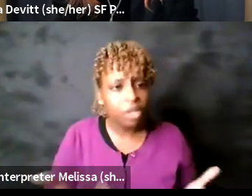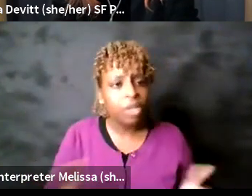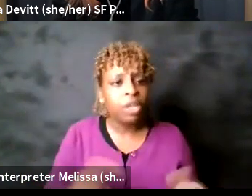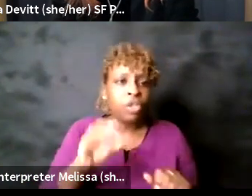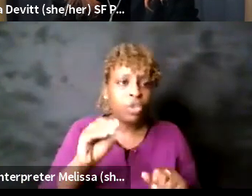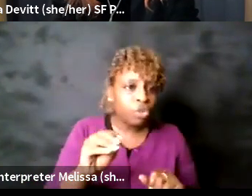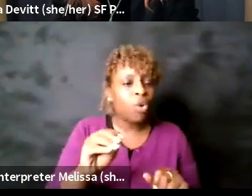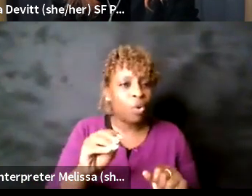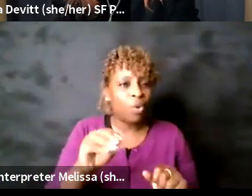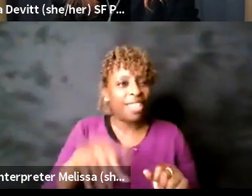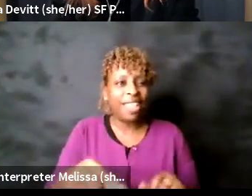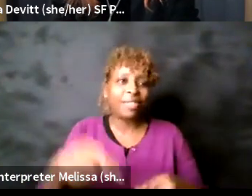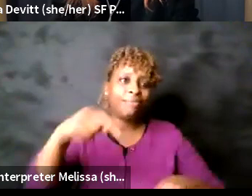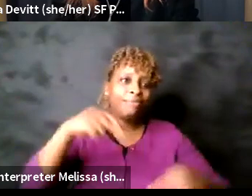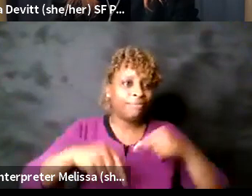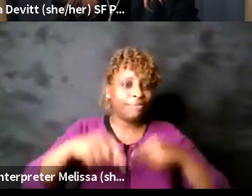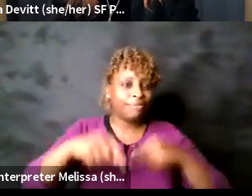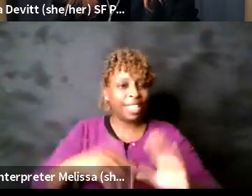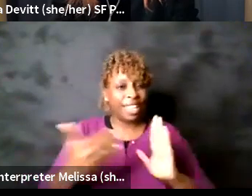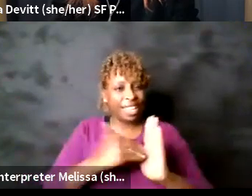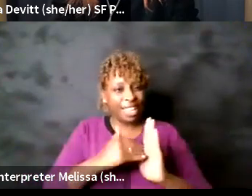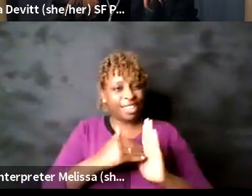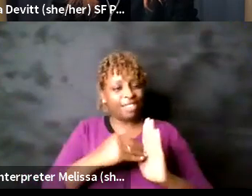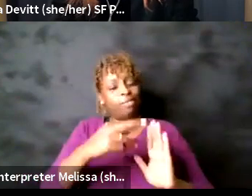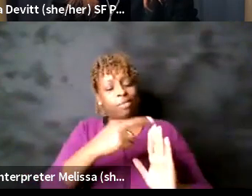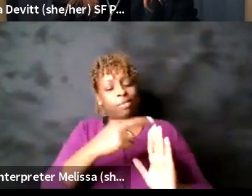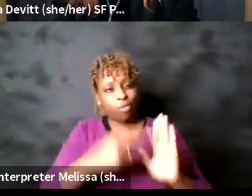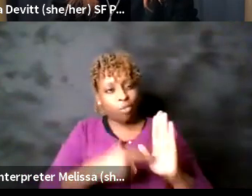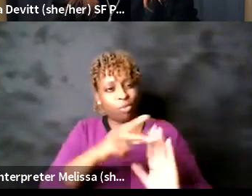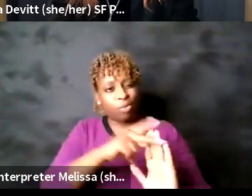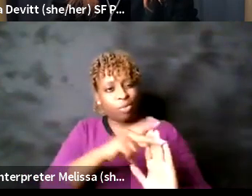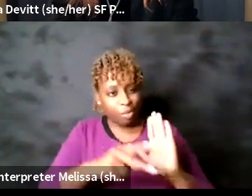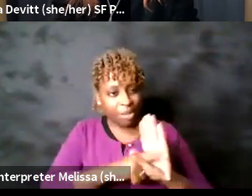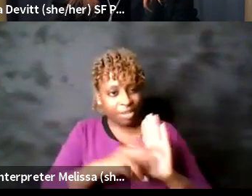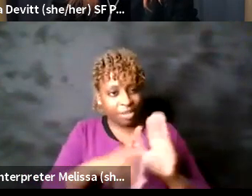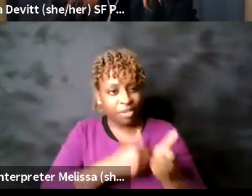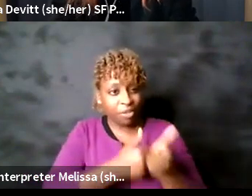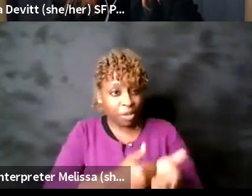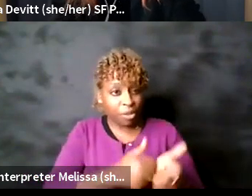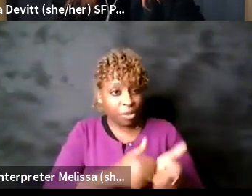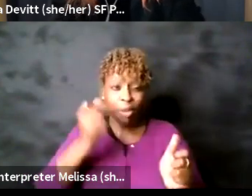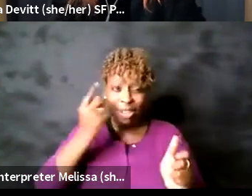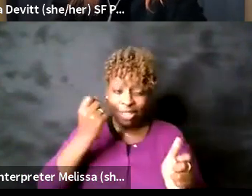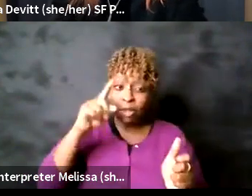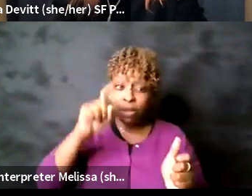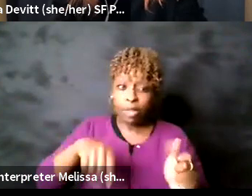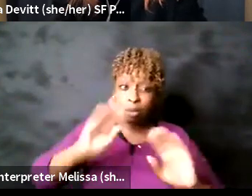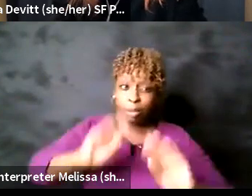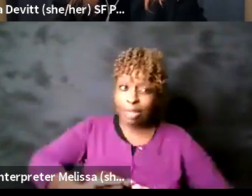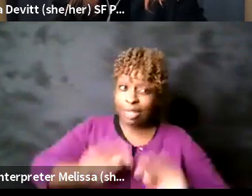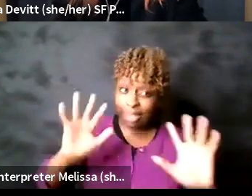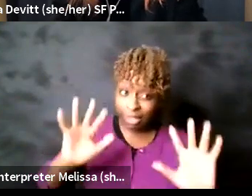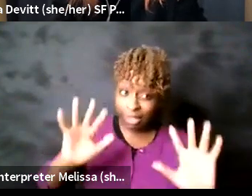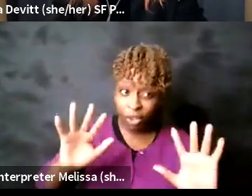um but being very uh very clear on what you want to see